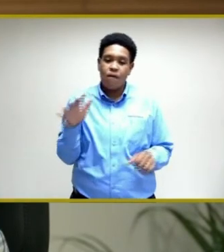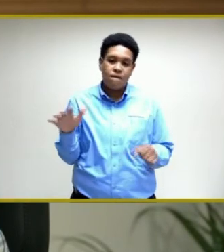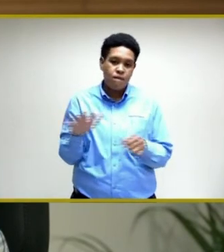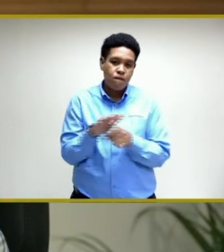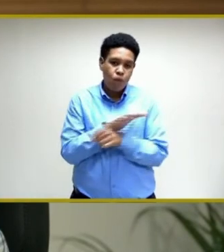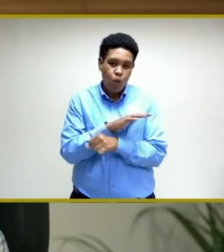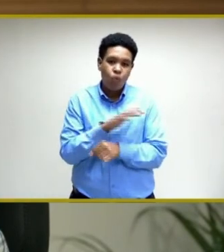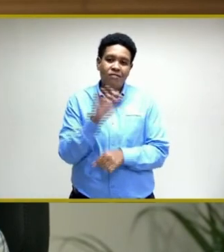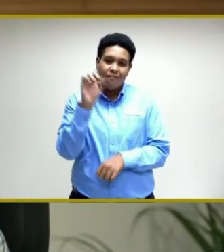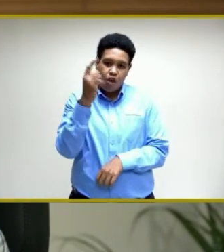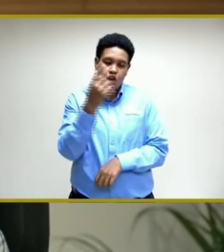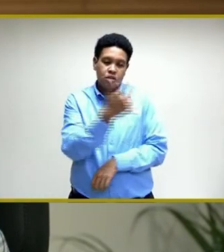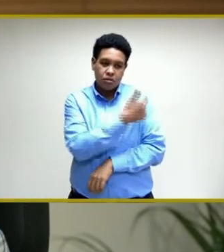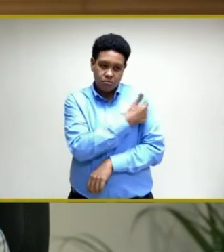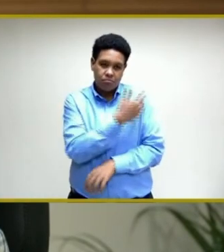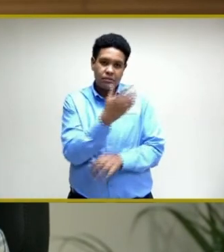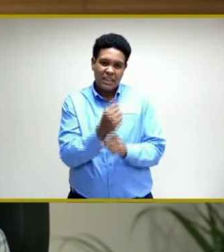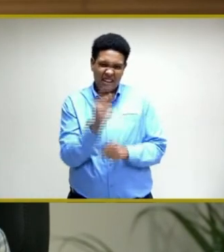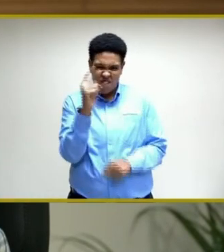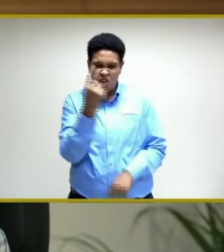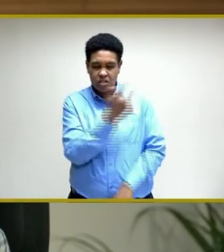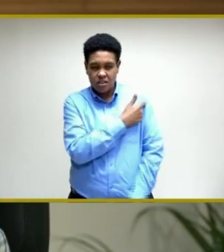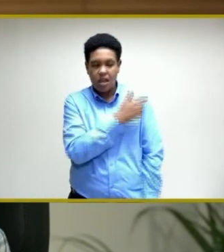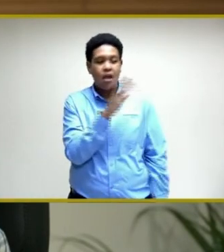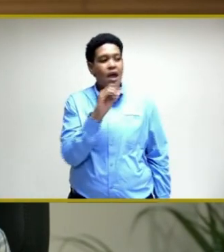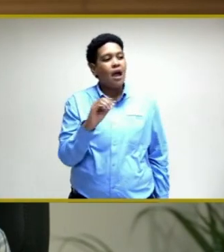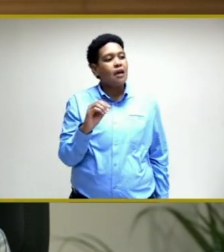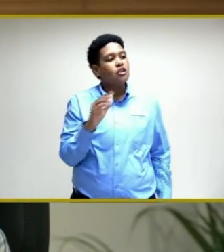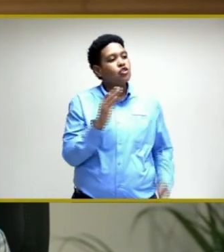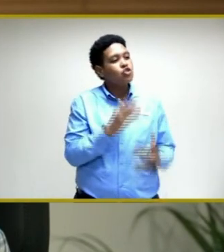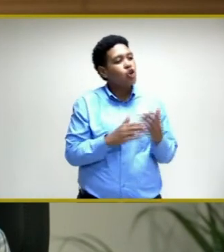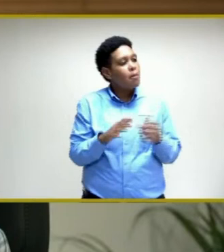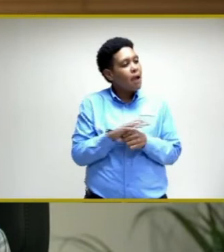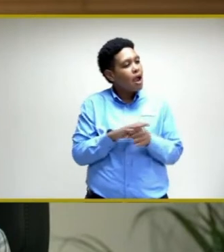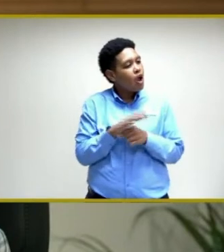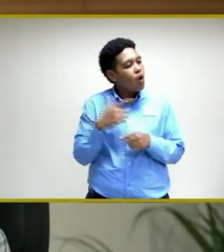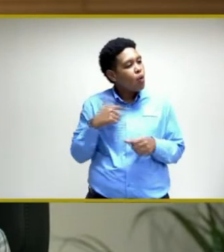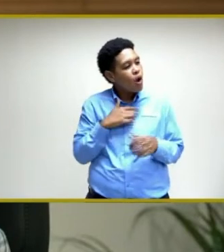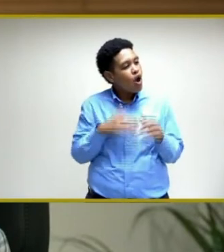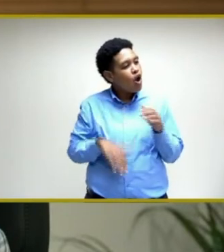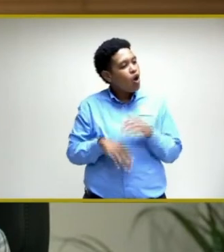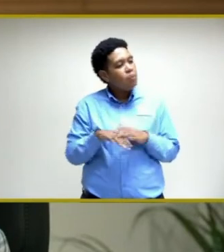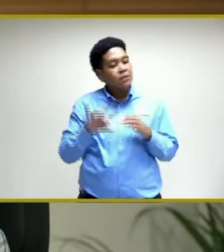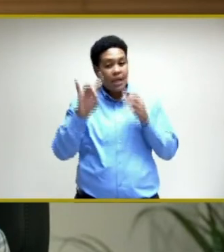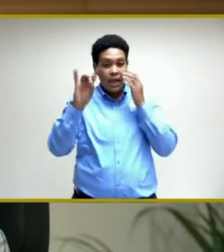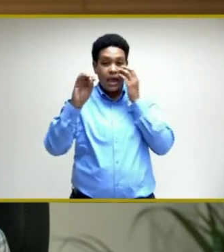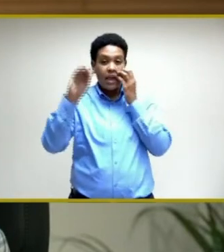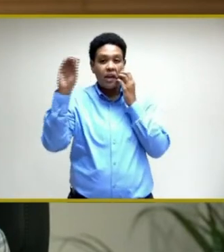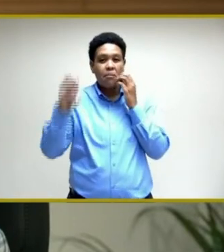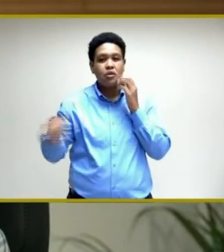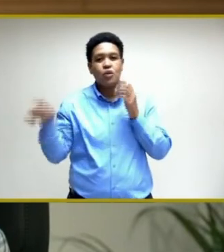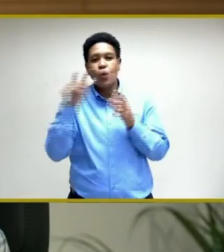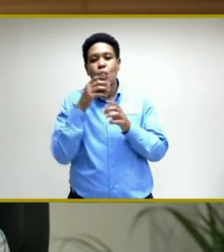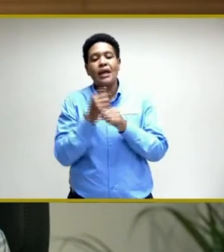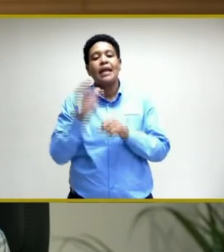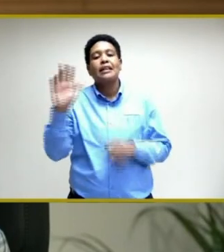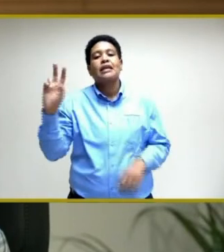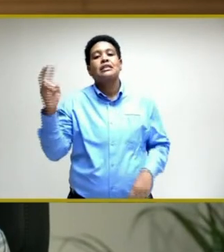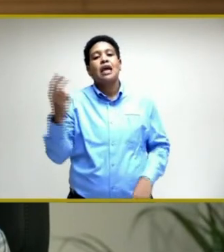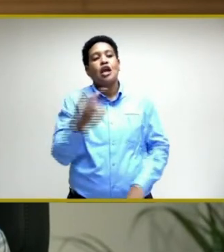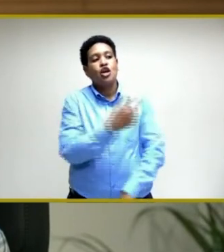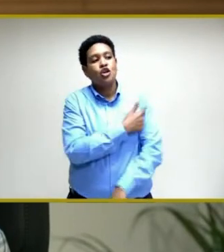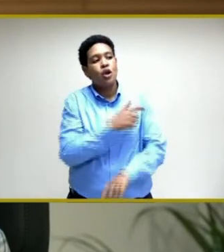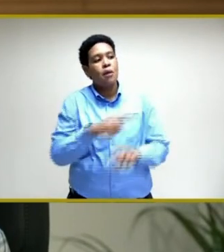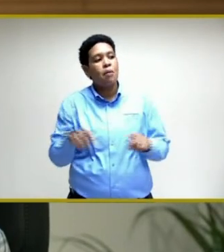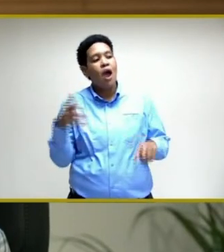received their first dose, and in some areas we are up to 80% that have received the second dose, but on